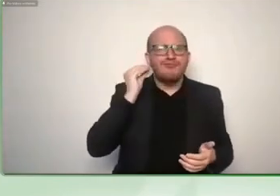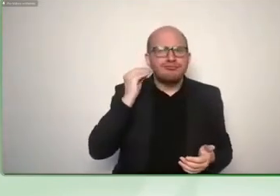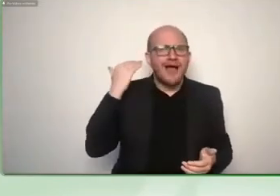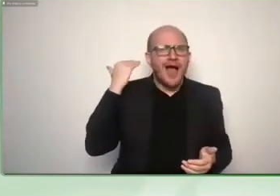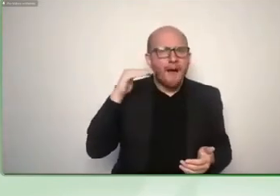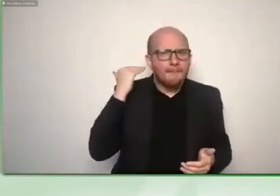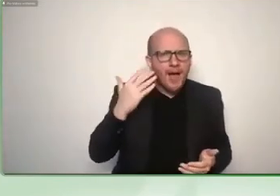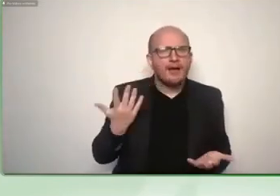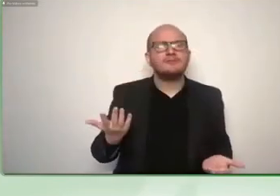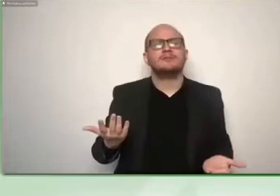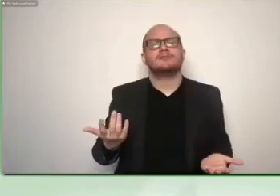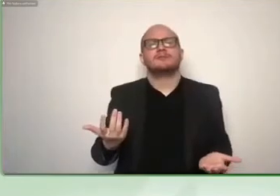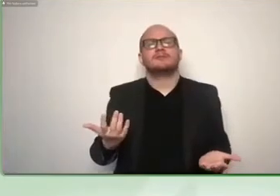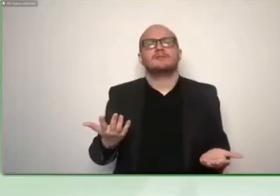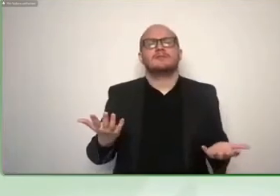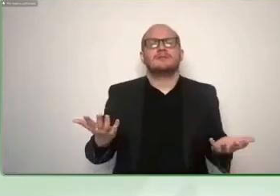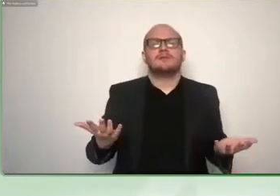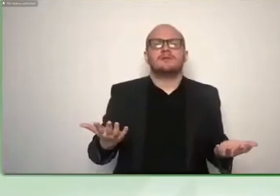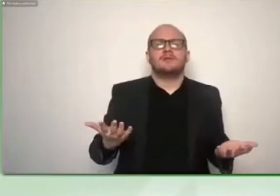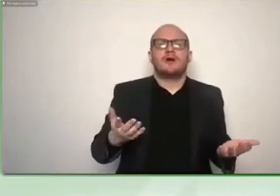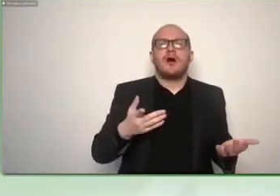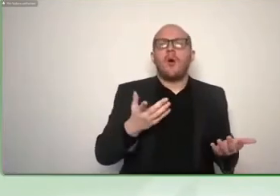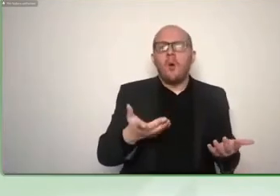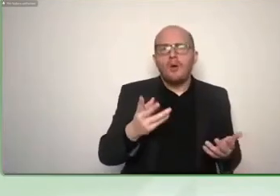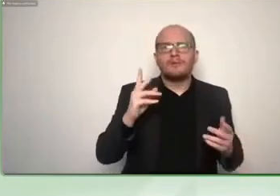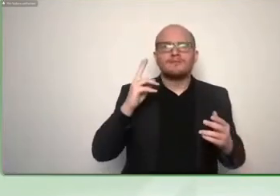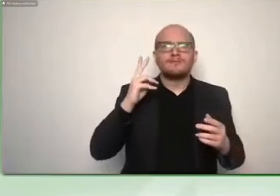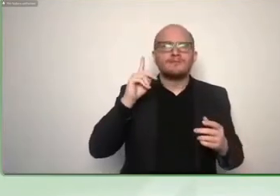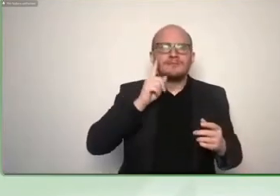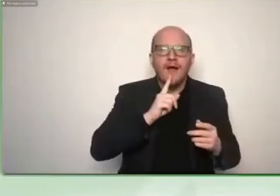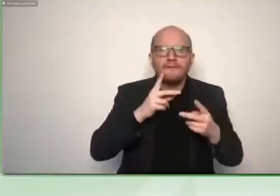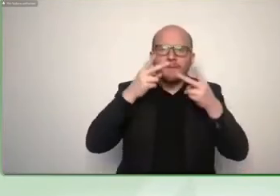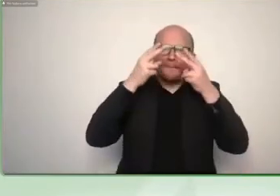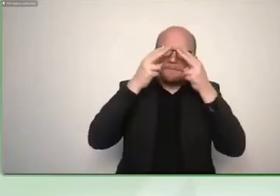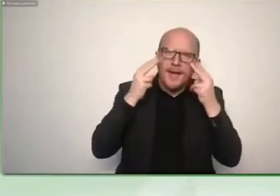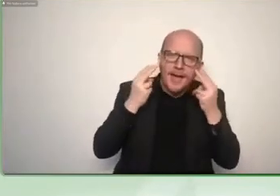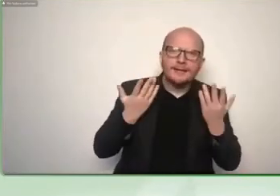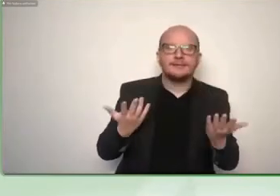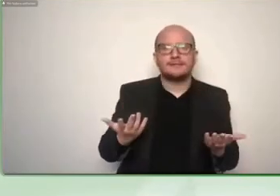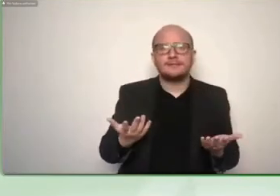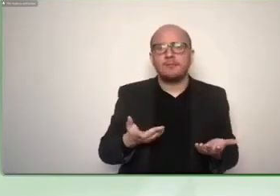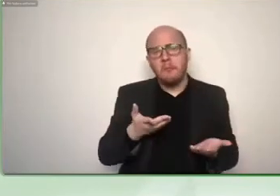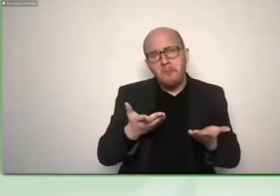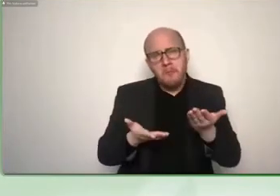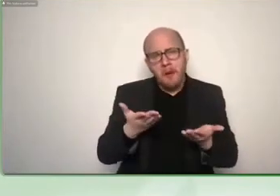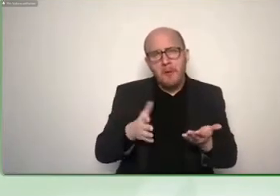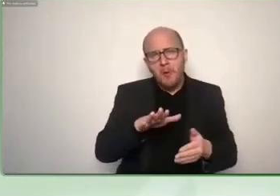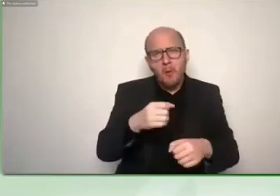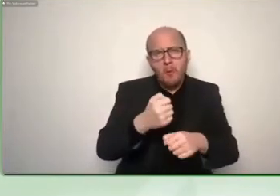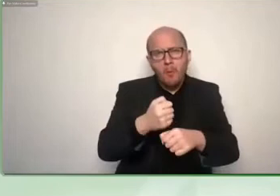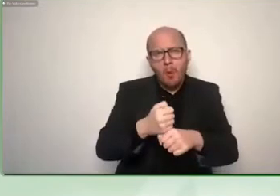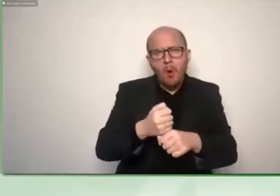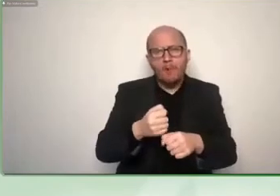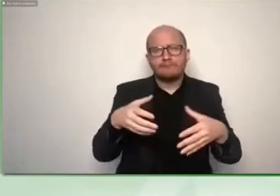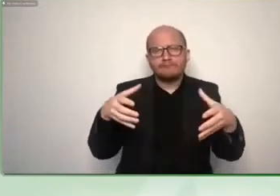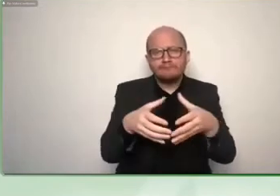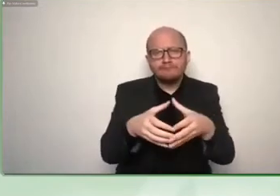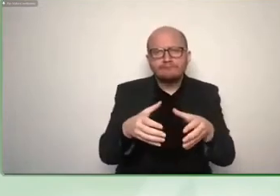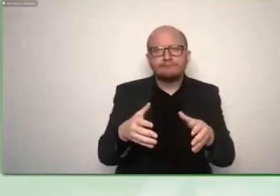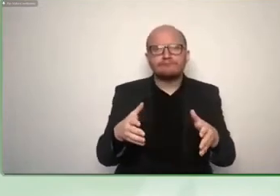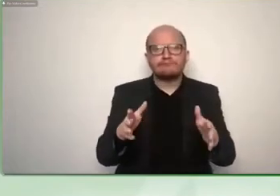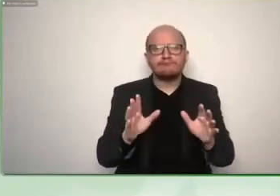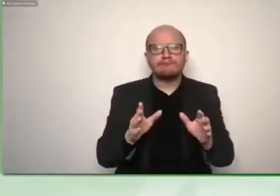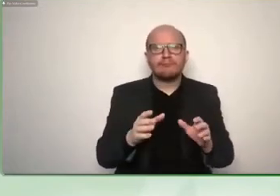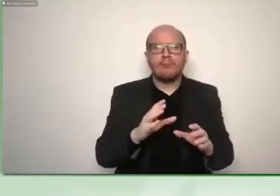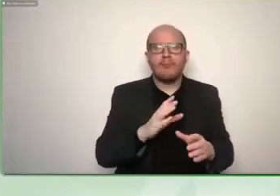the family or maybe it's an office a small office um where a